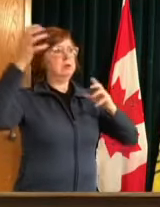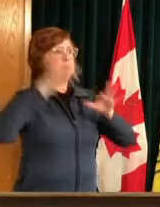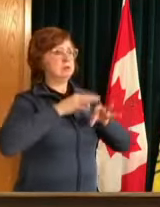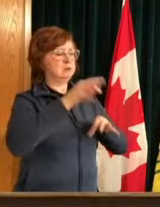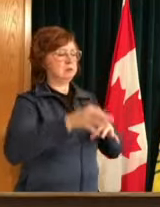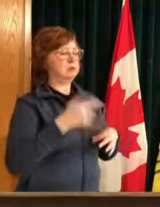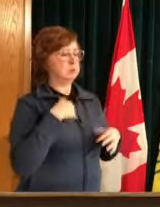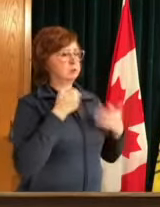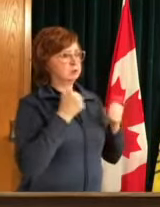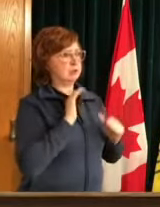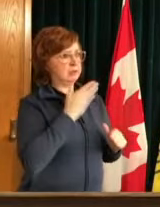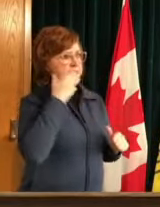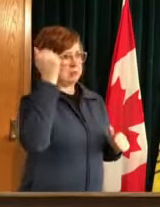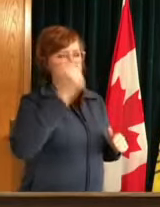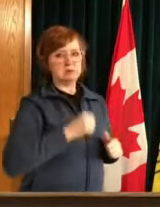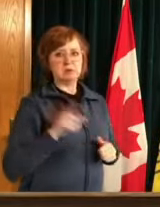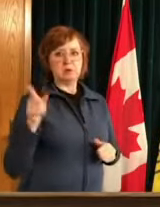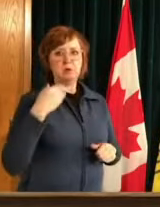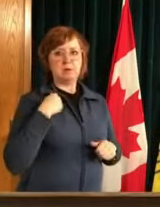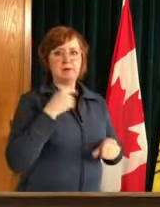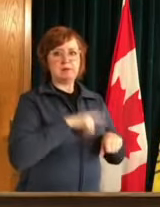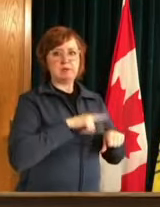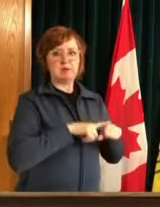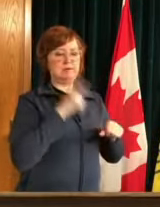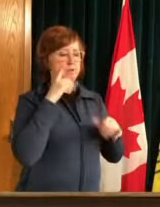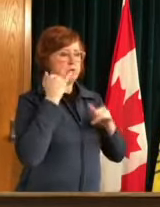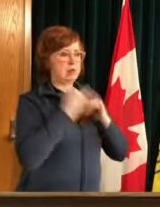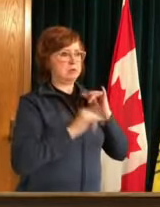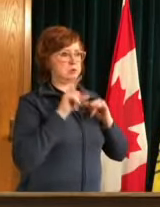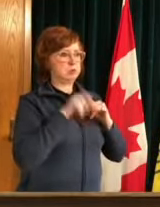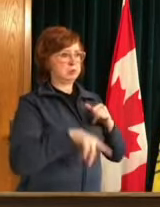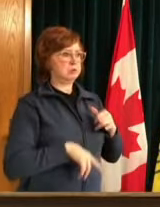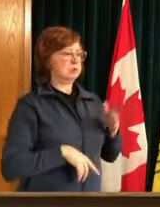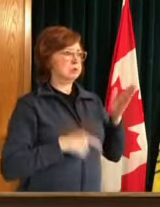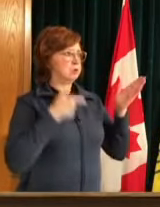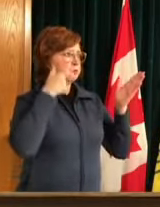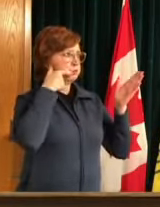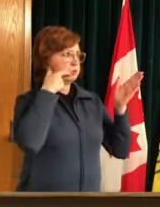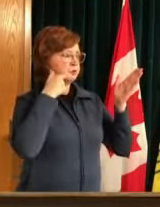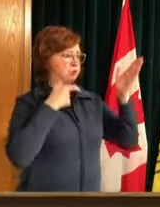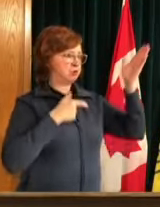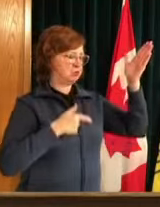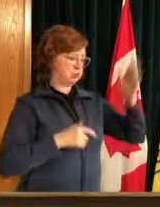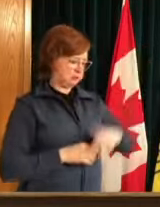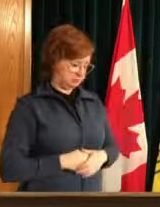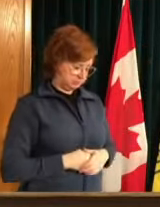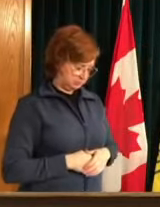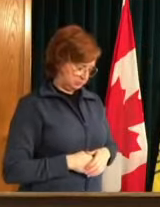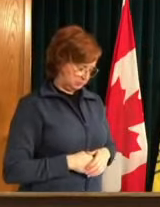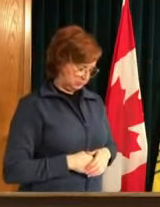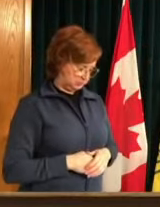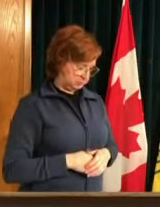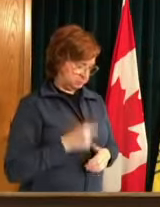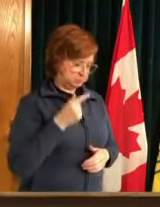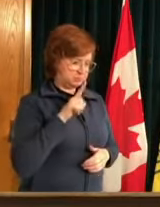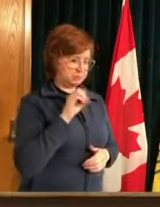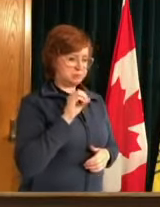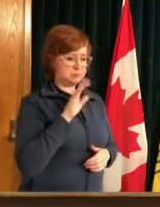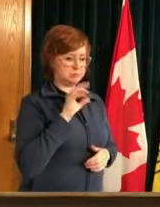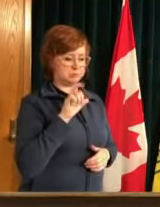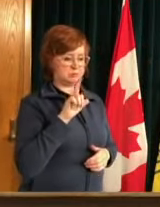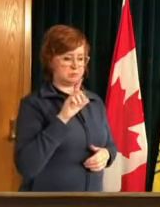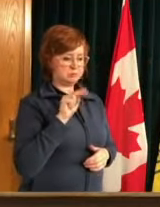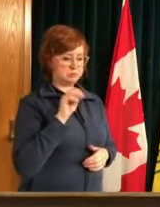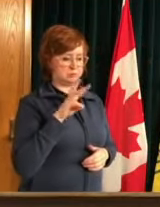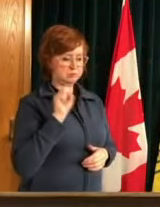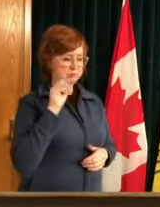we have time for one final question operator we have anna mcmillan with global hi